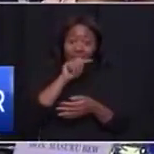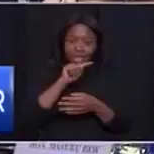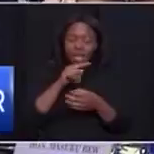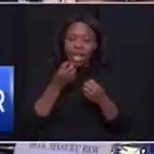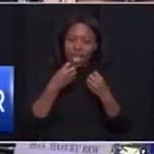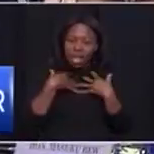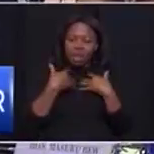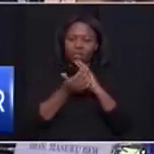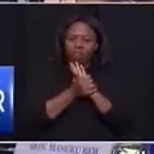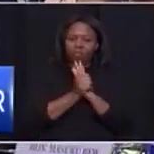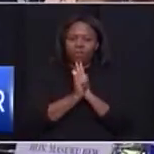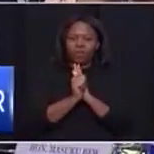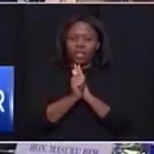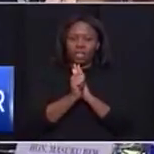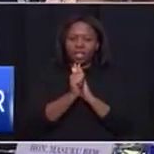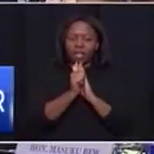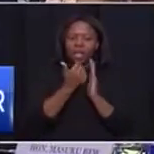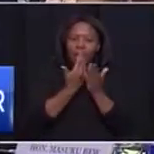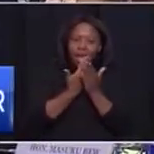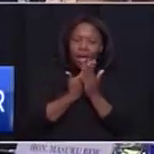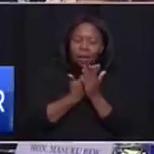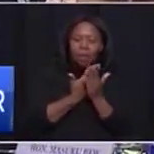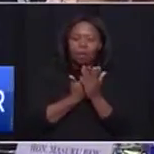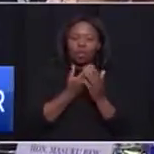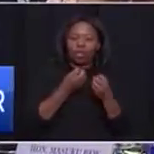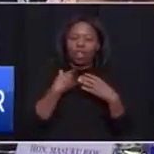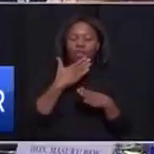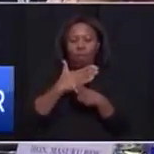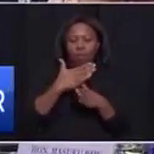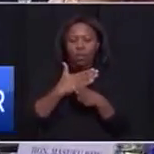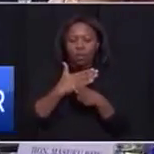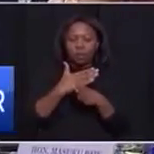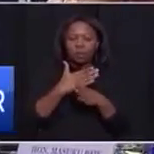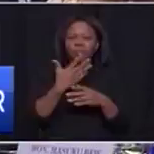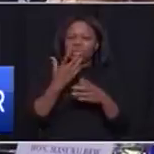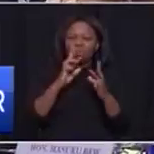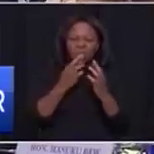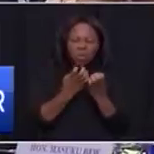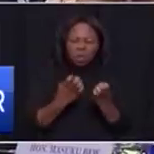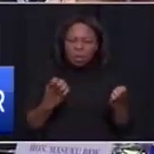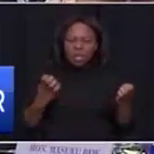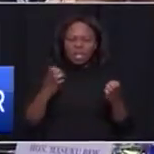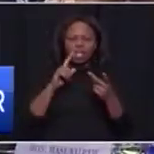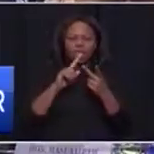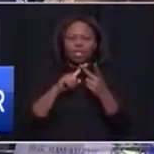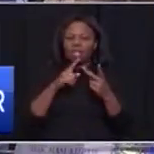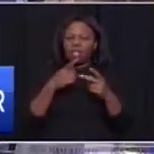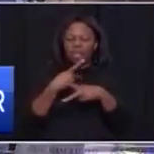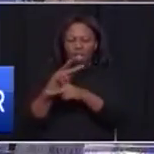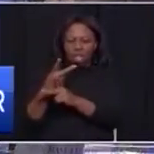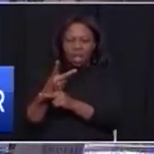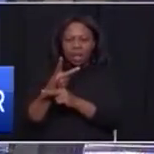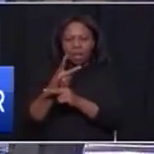to create employment. Firstly, the automotive, capital equipment, and rolling stock manufacturing